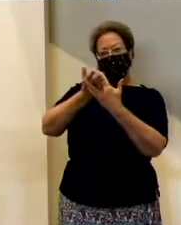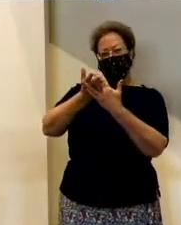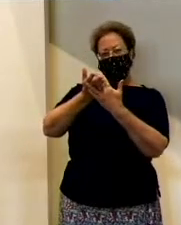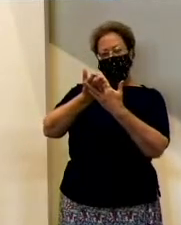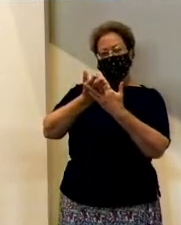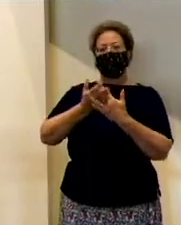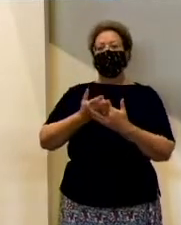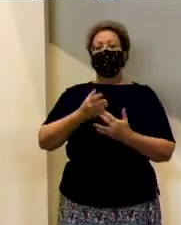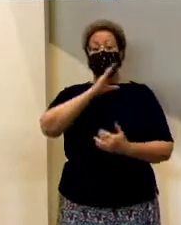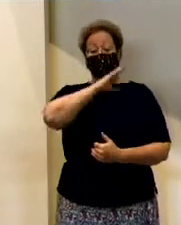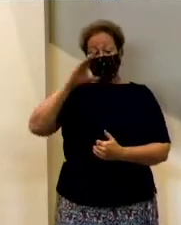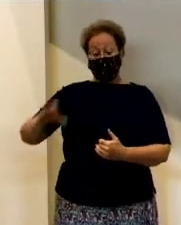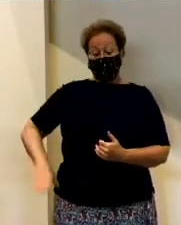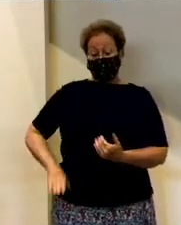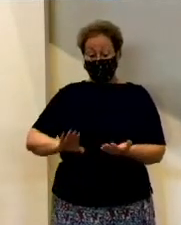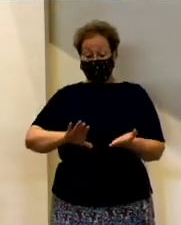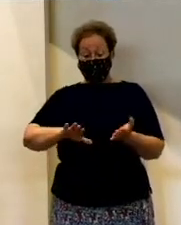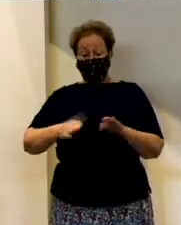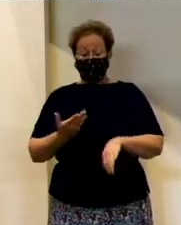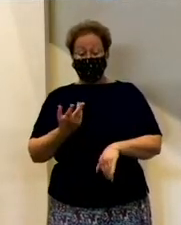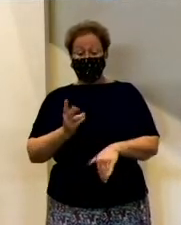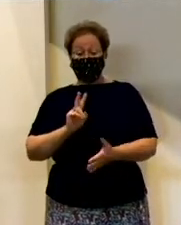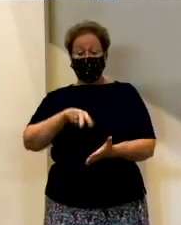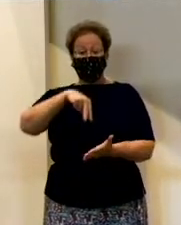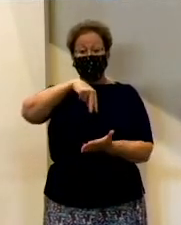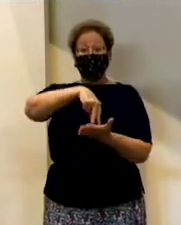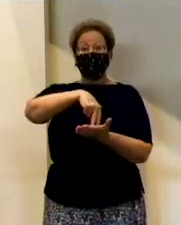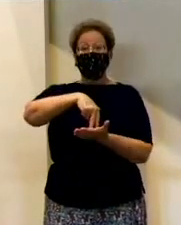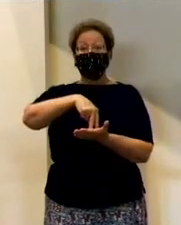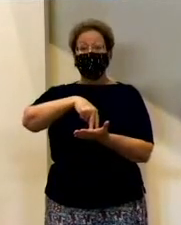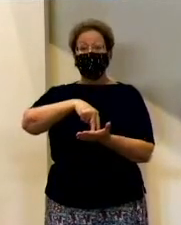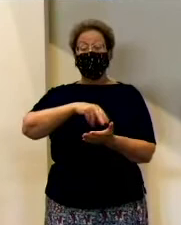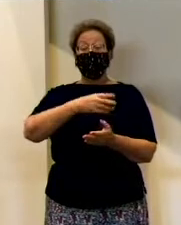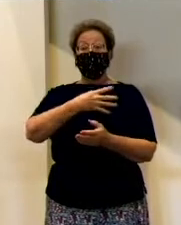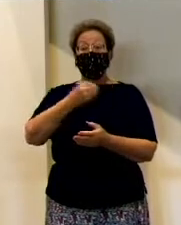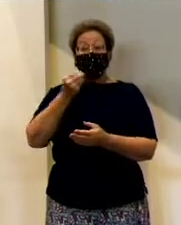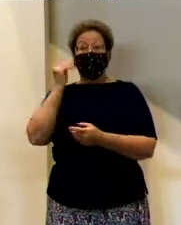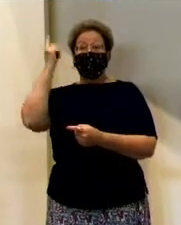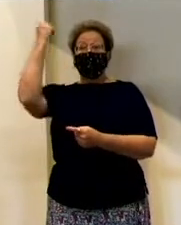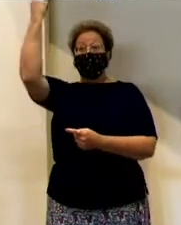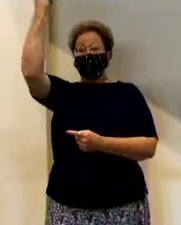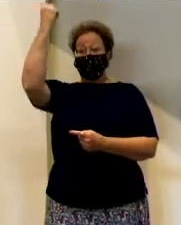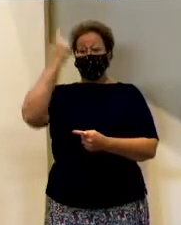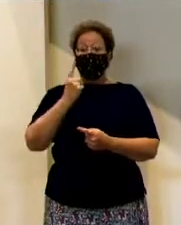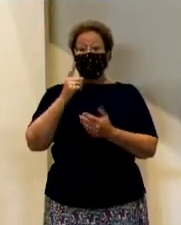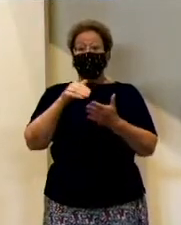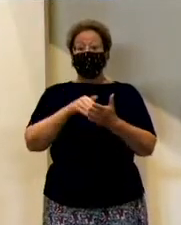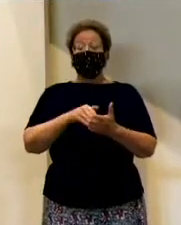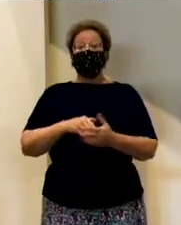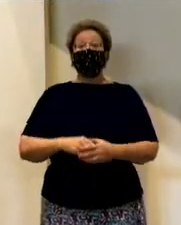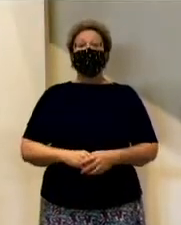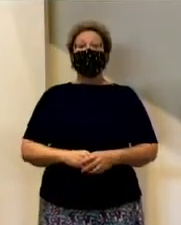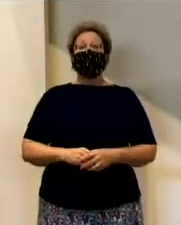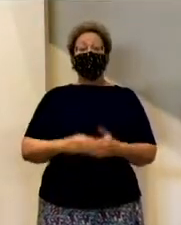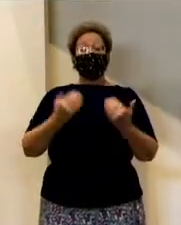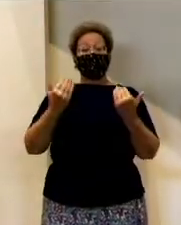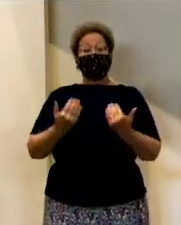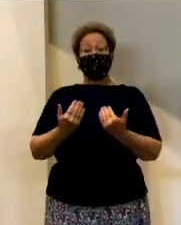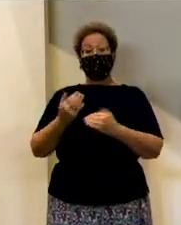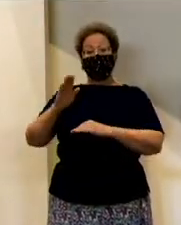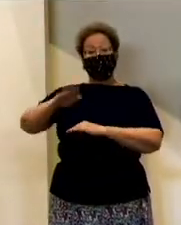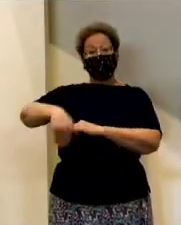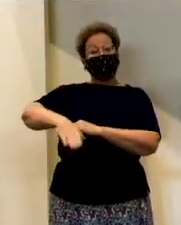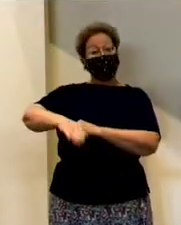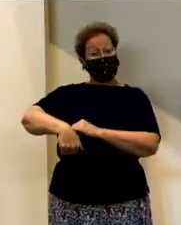and ascension and when Christ comes again. So these two ages exist together as what we'll call the now and the not yet.